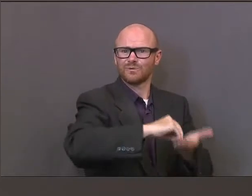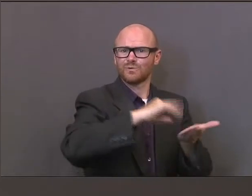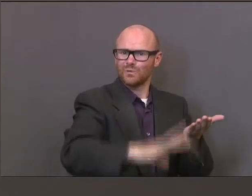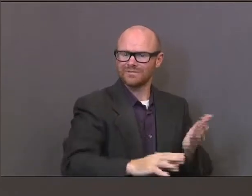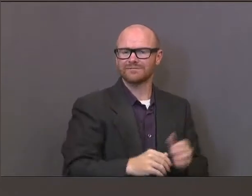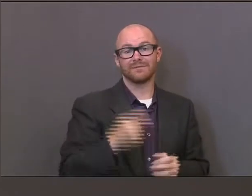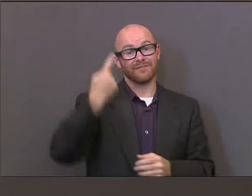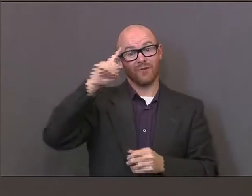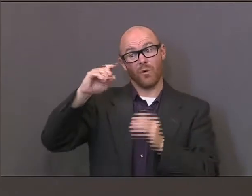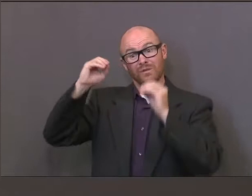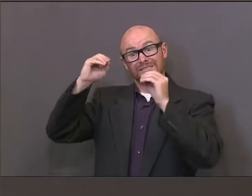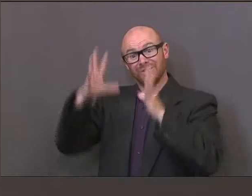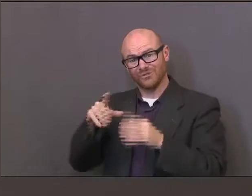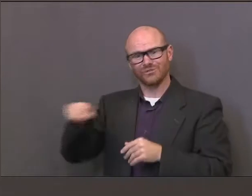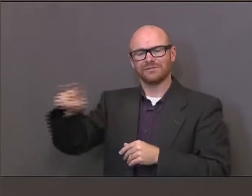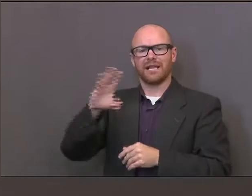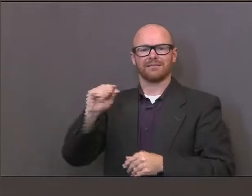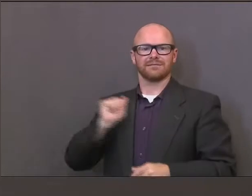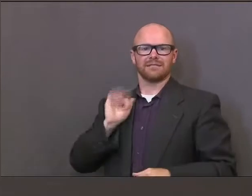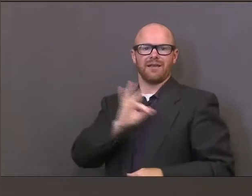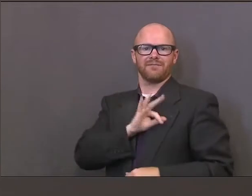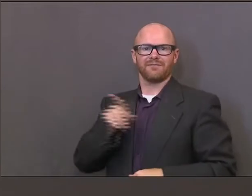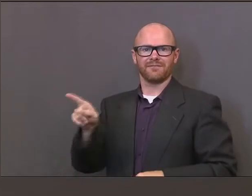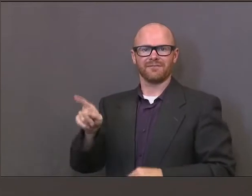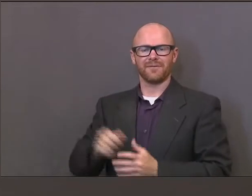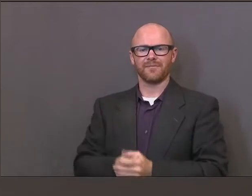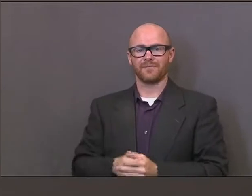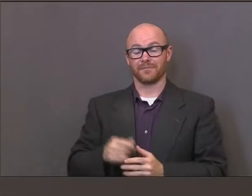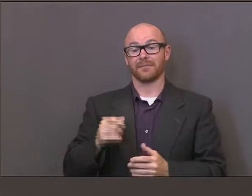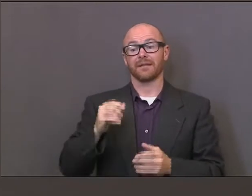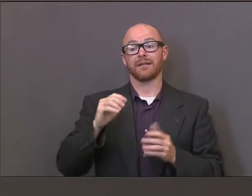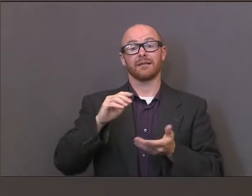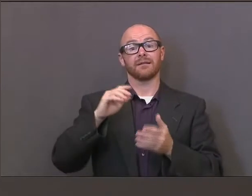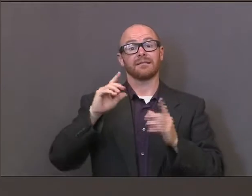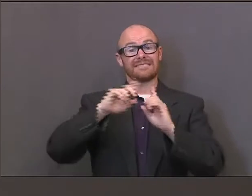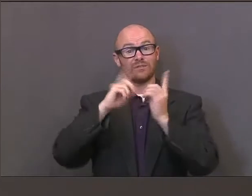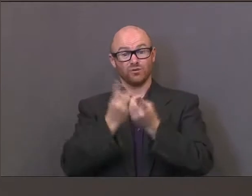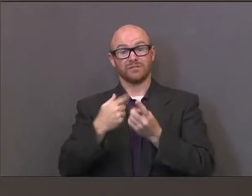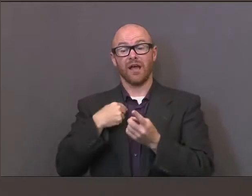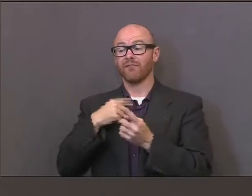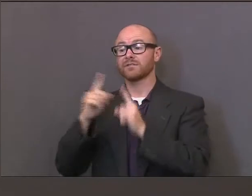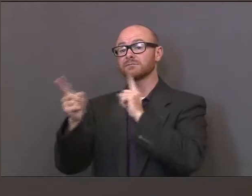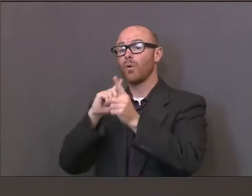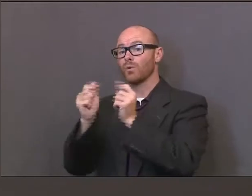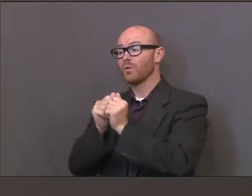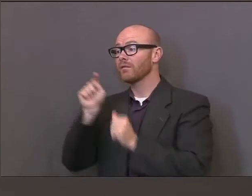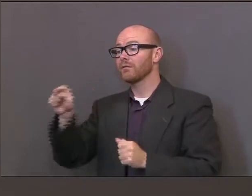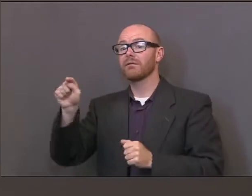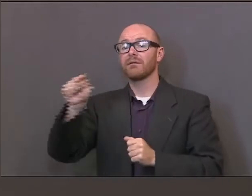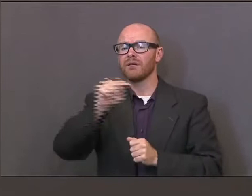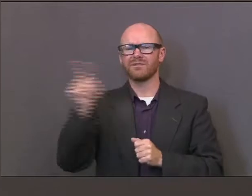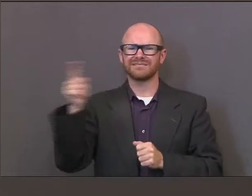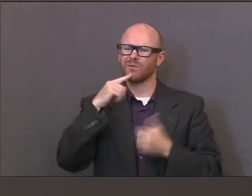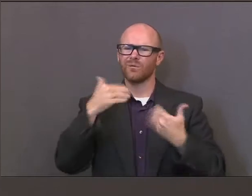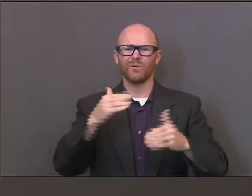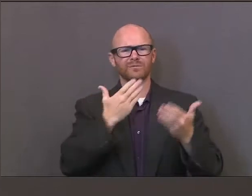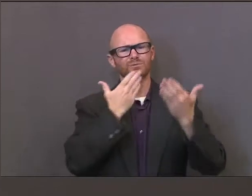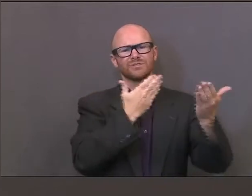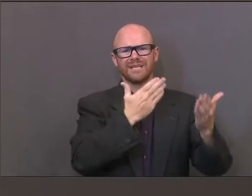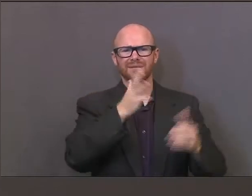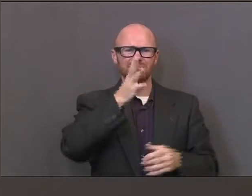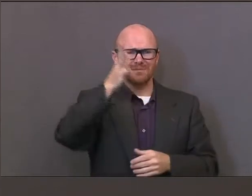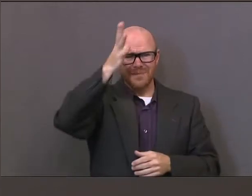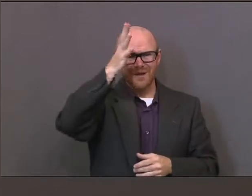and our teachers. The district and school leaders that I've spoken with have let me know how appreciative they've been of parents' and students'